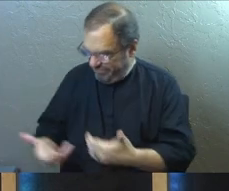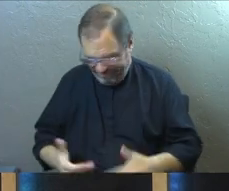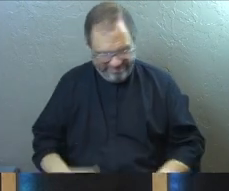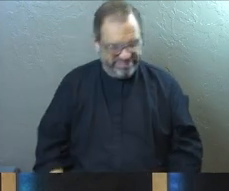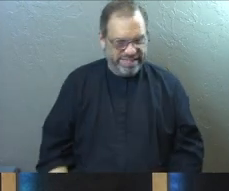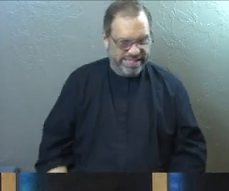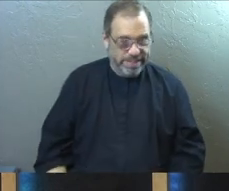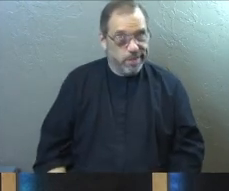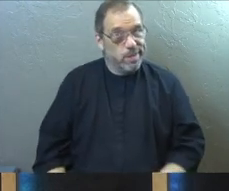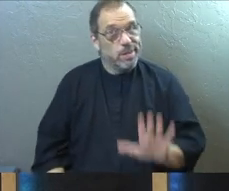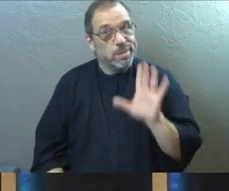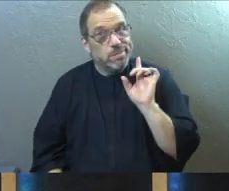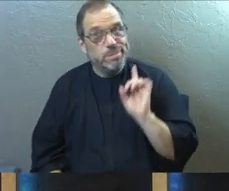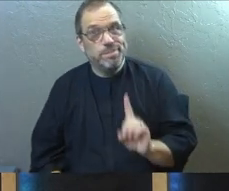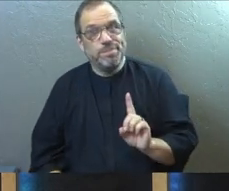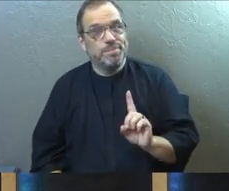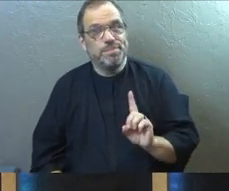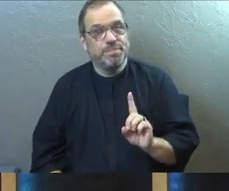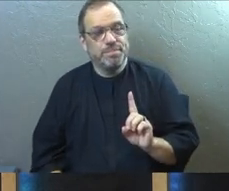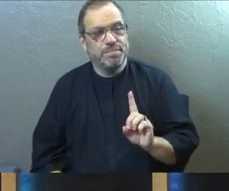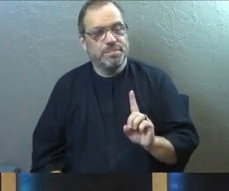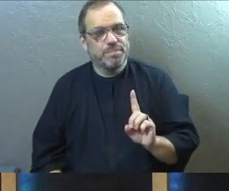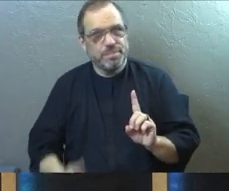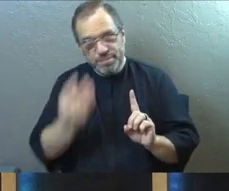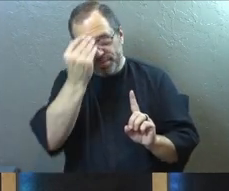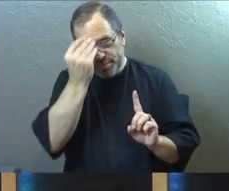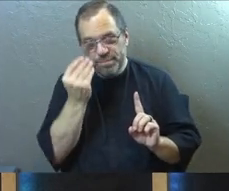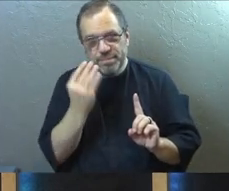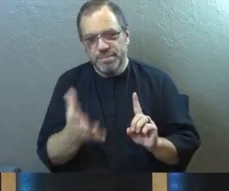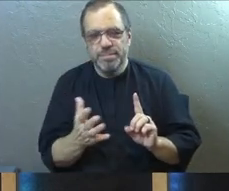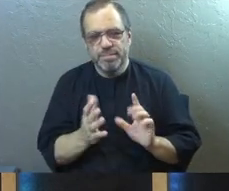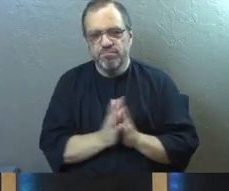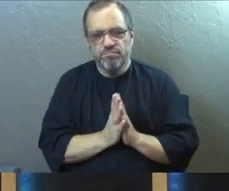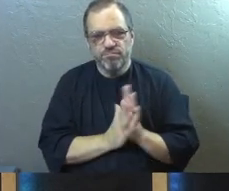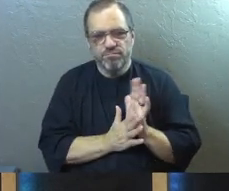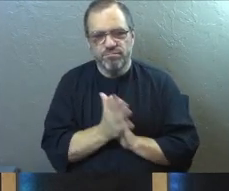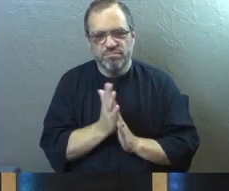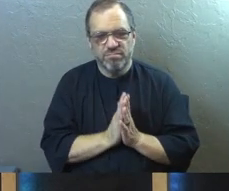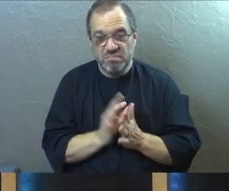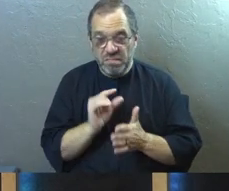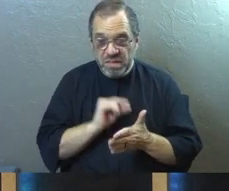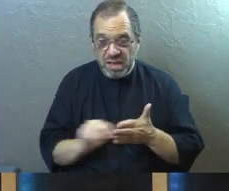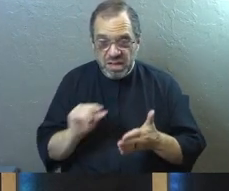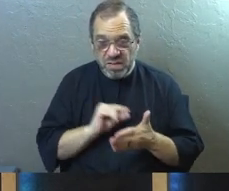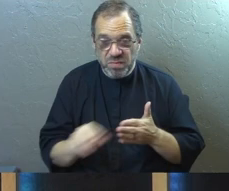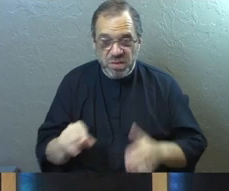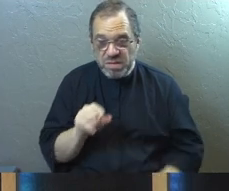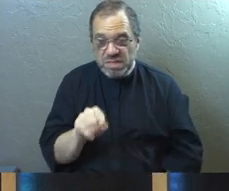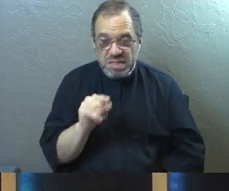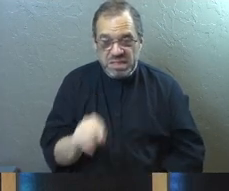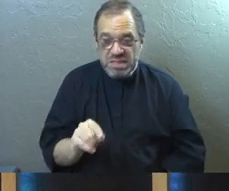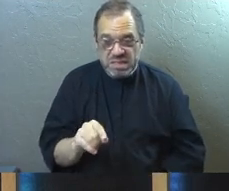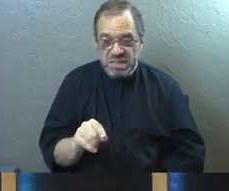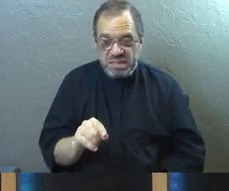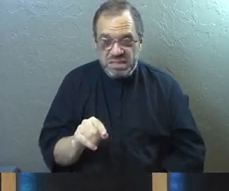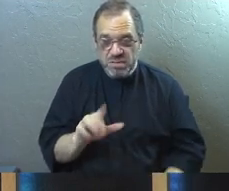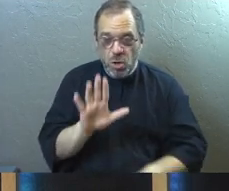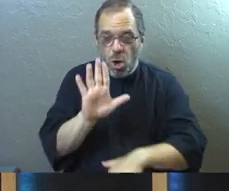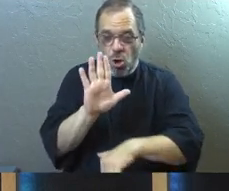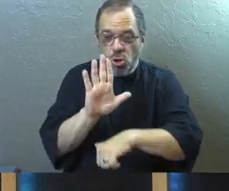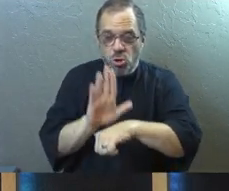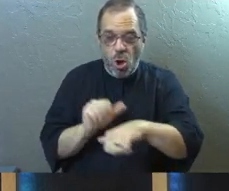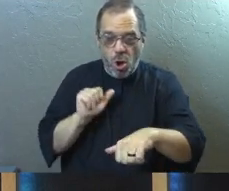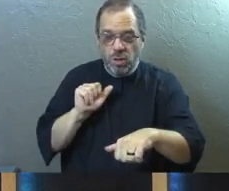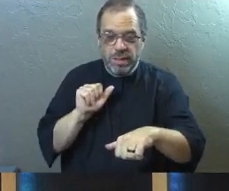What I would say to you is, I don't think this passage is necessarily calling you